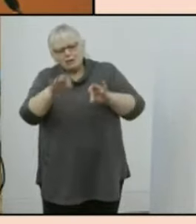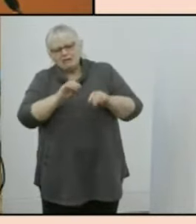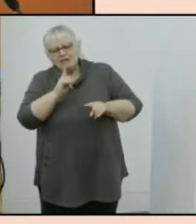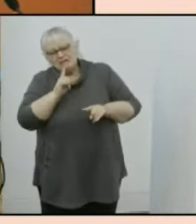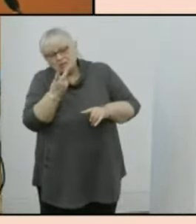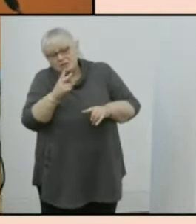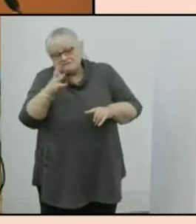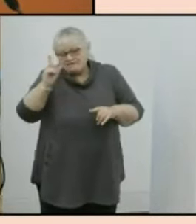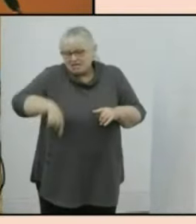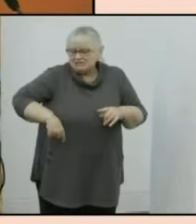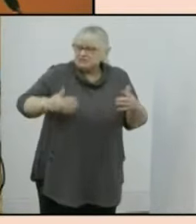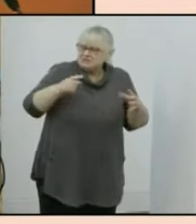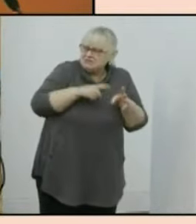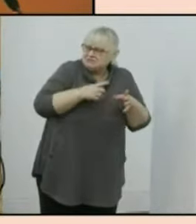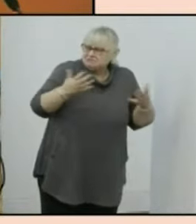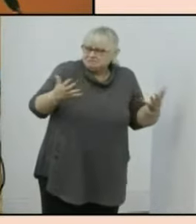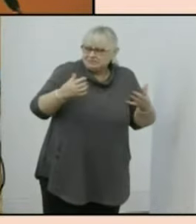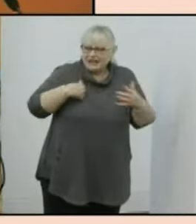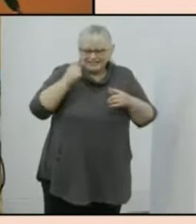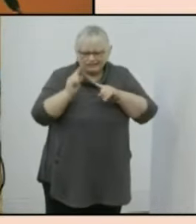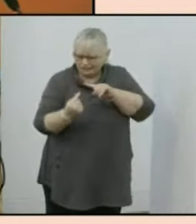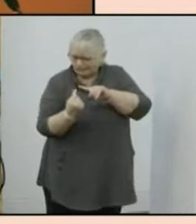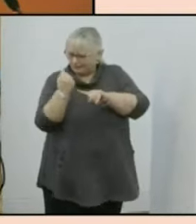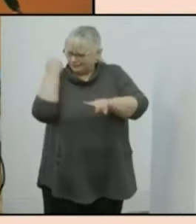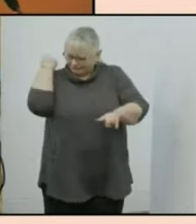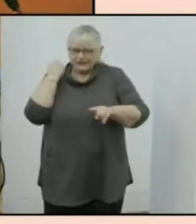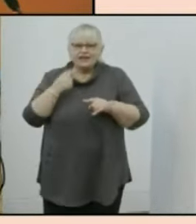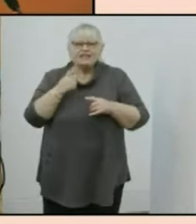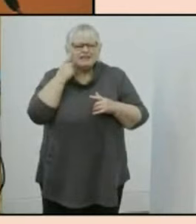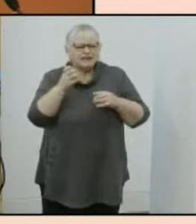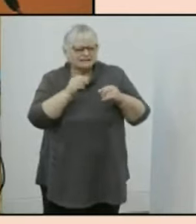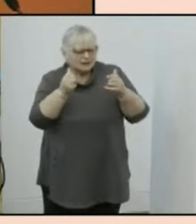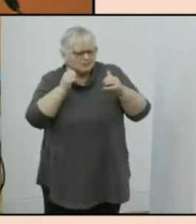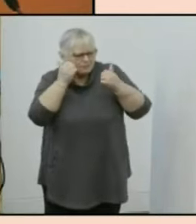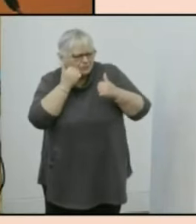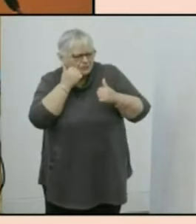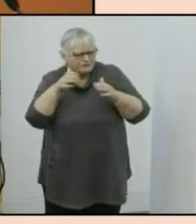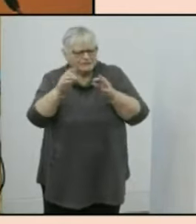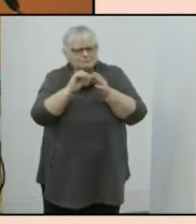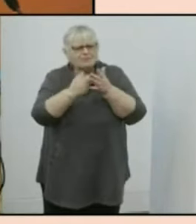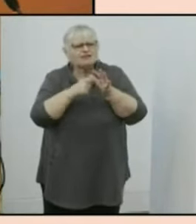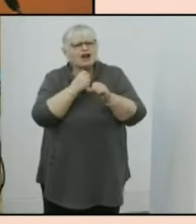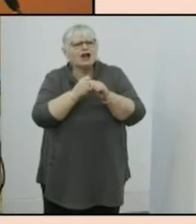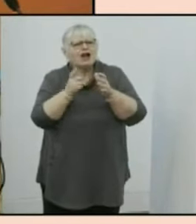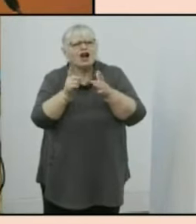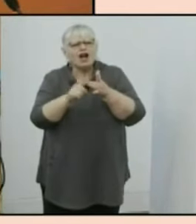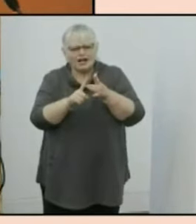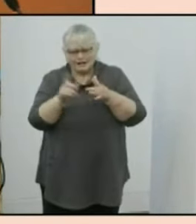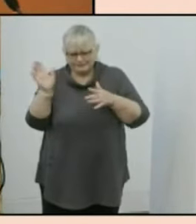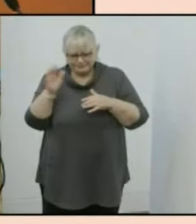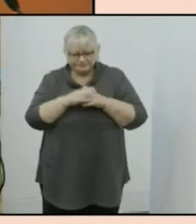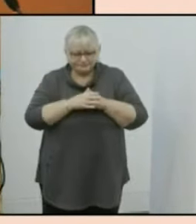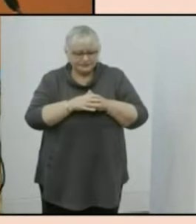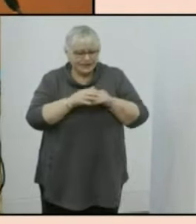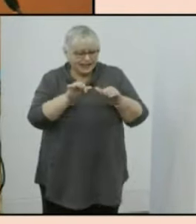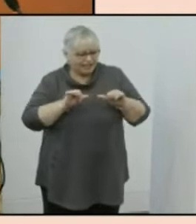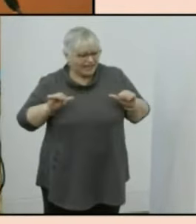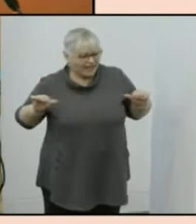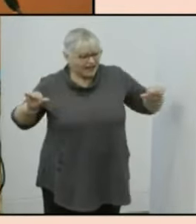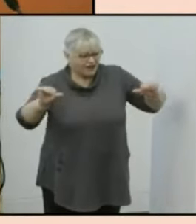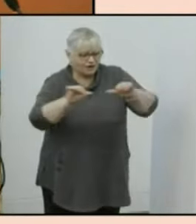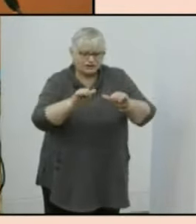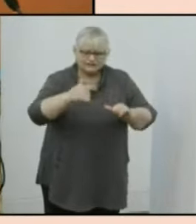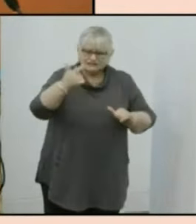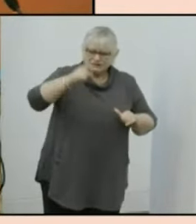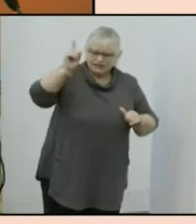carbon dating they did for one of our rock shelter sites called Birugai um we cover our area covers something like 17 000